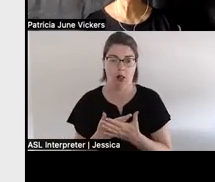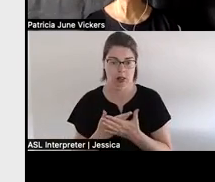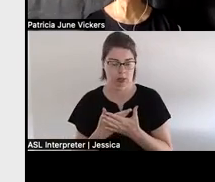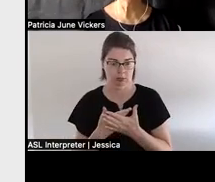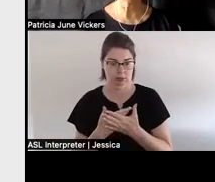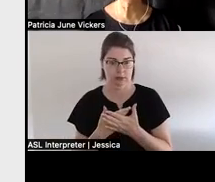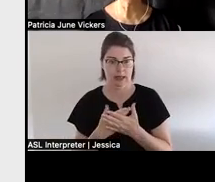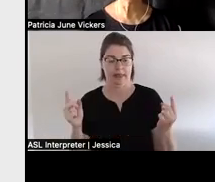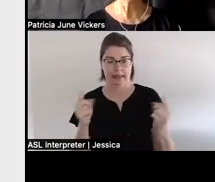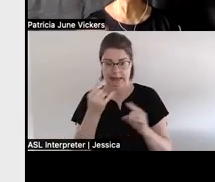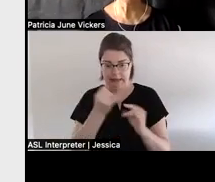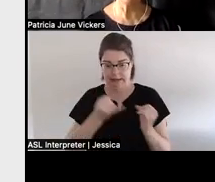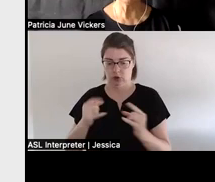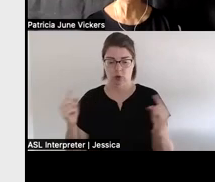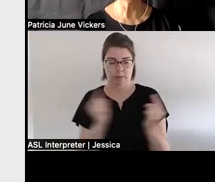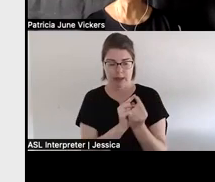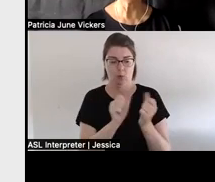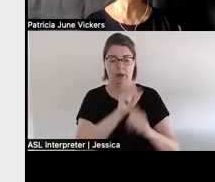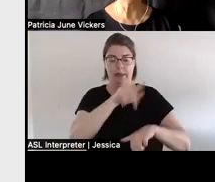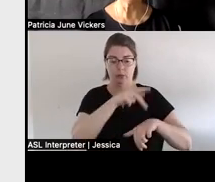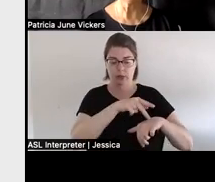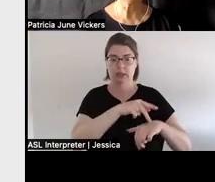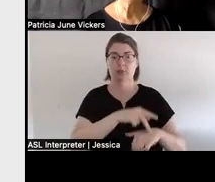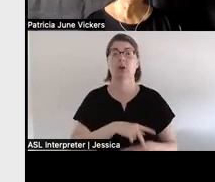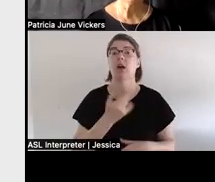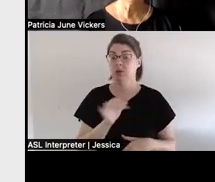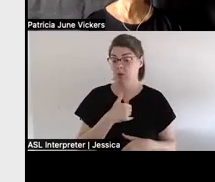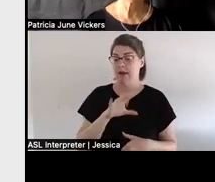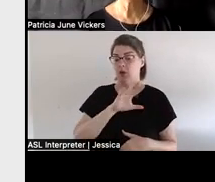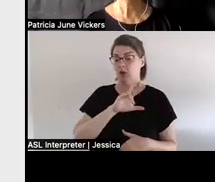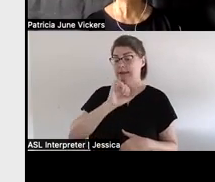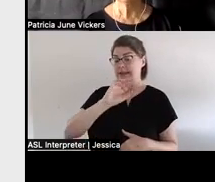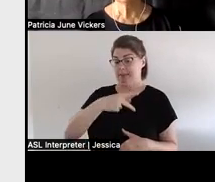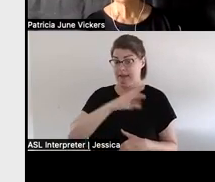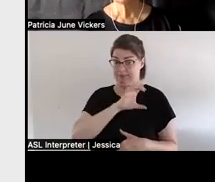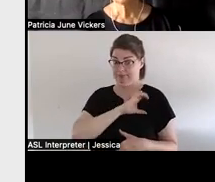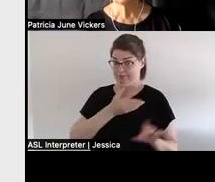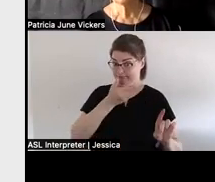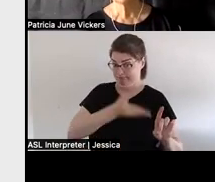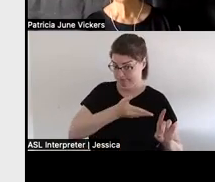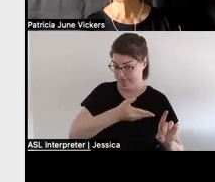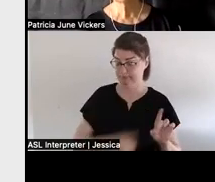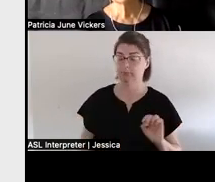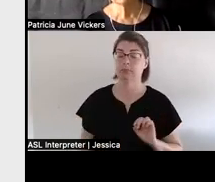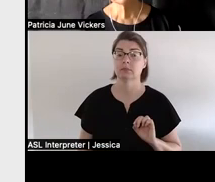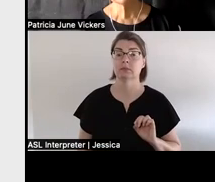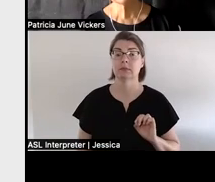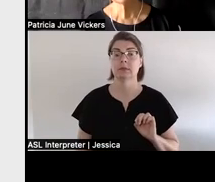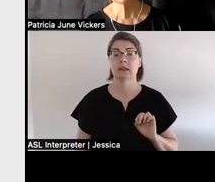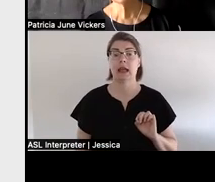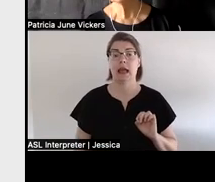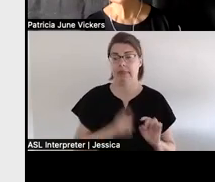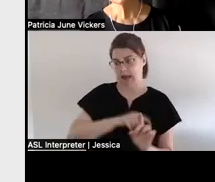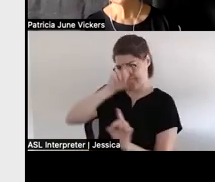they met with the principal our cmp officer was there and they heard what the damages